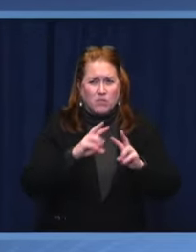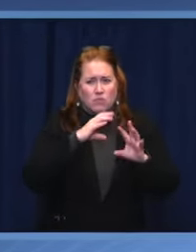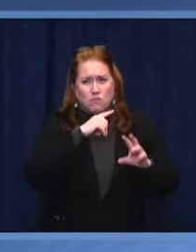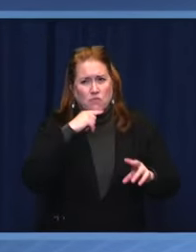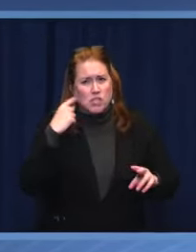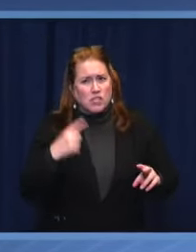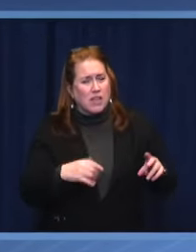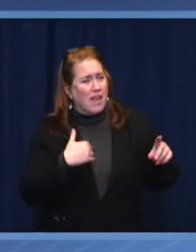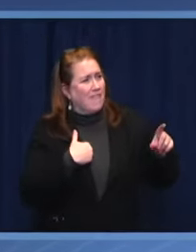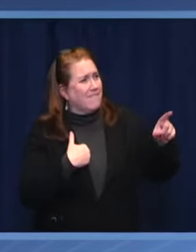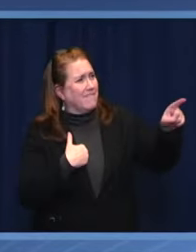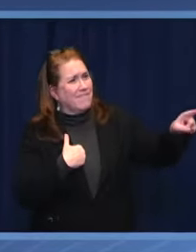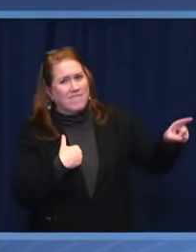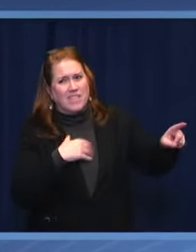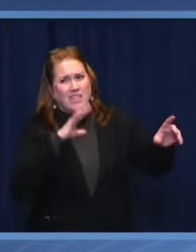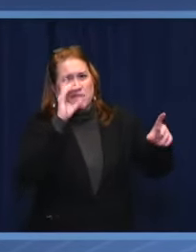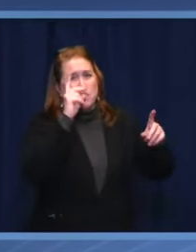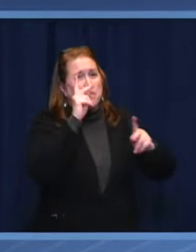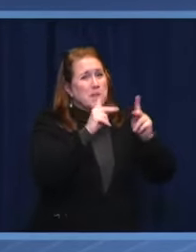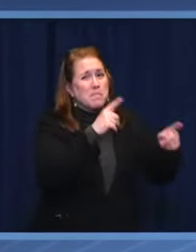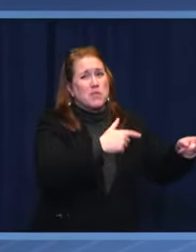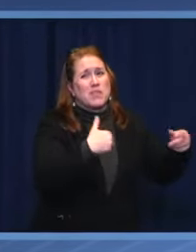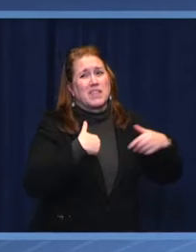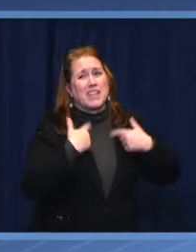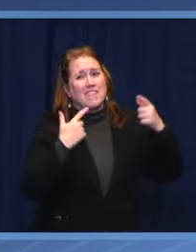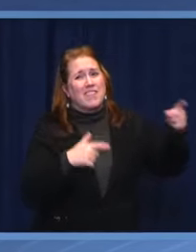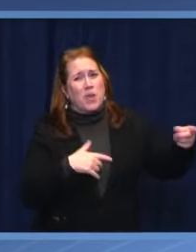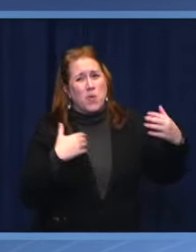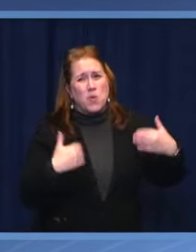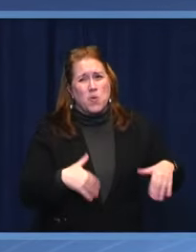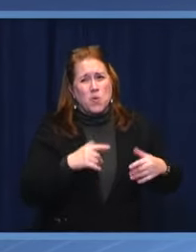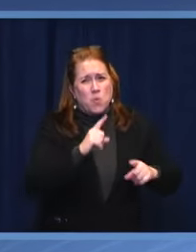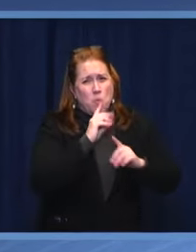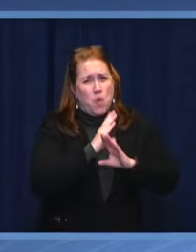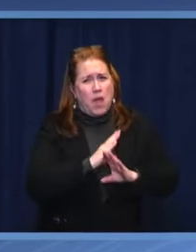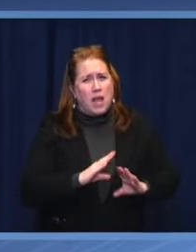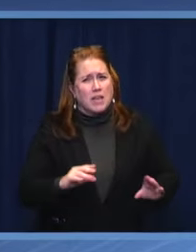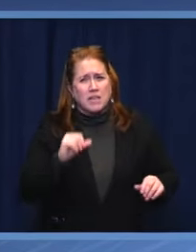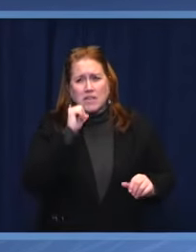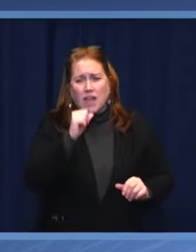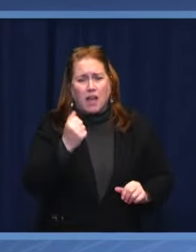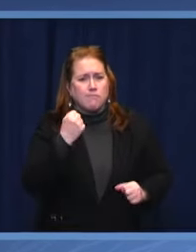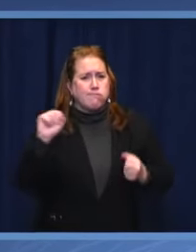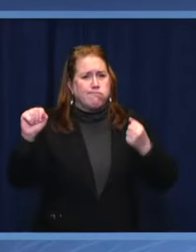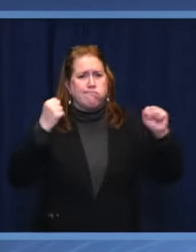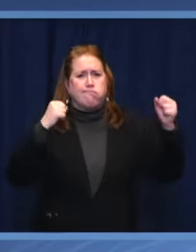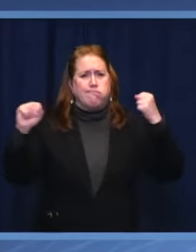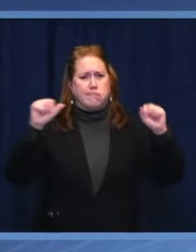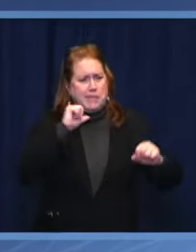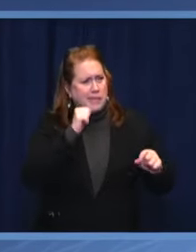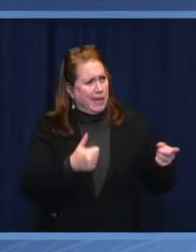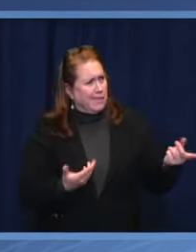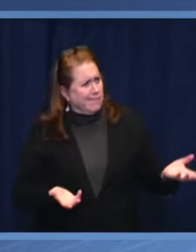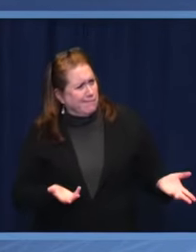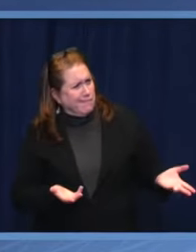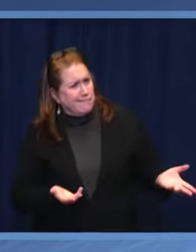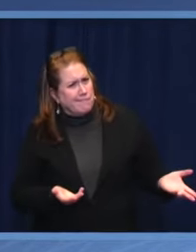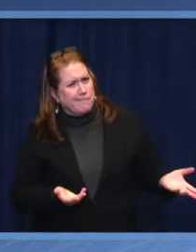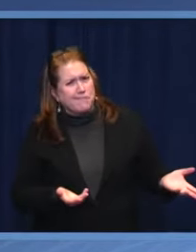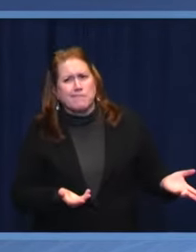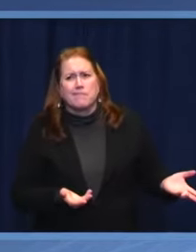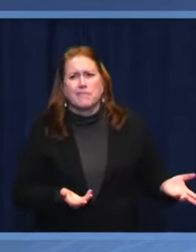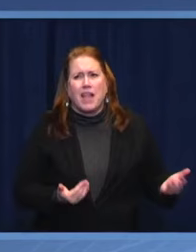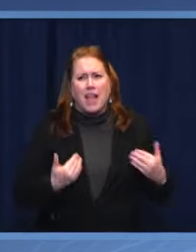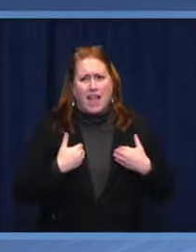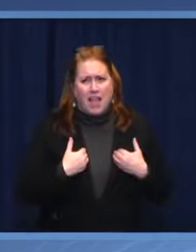wealthy who have traded silence for for increasing their wealth. They must have a